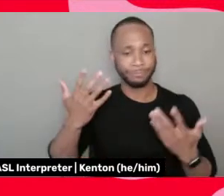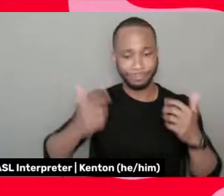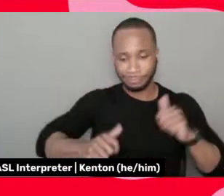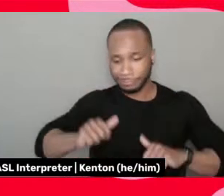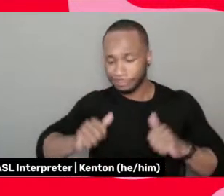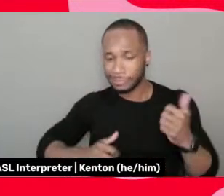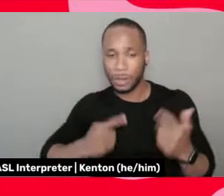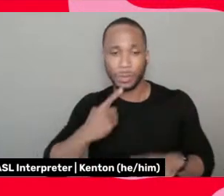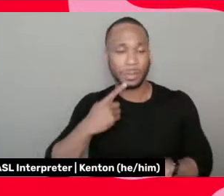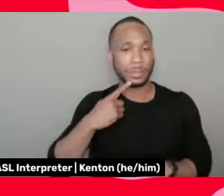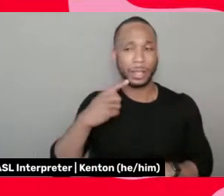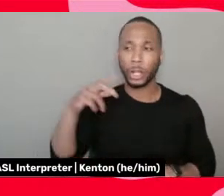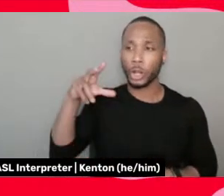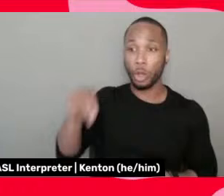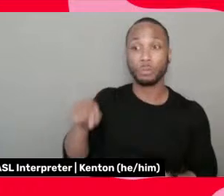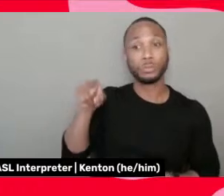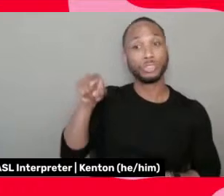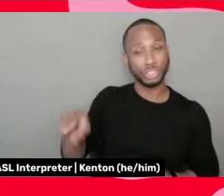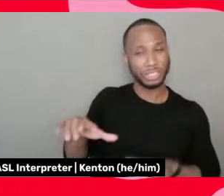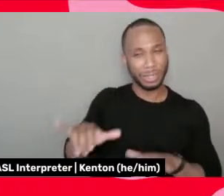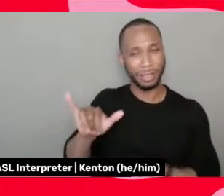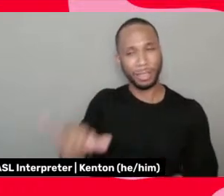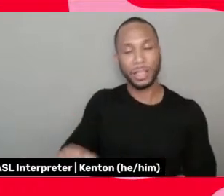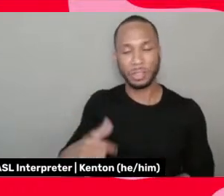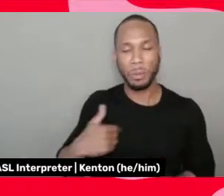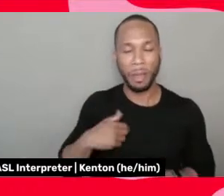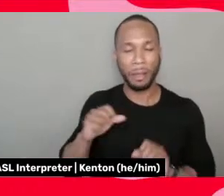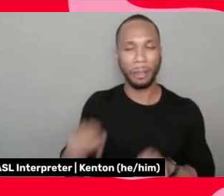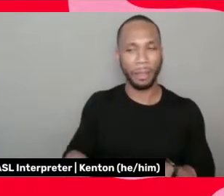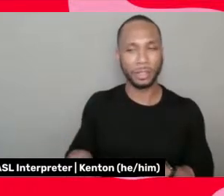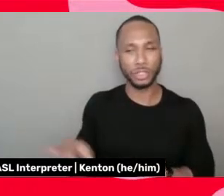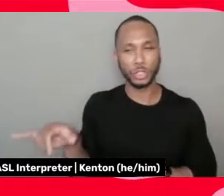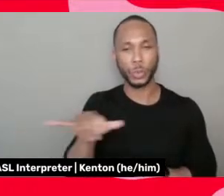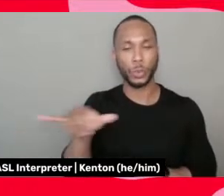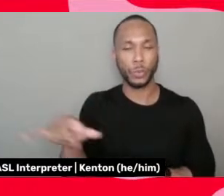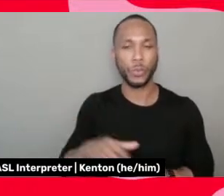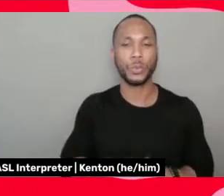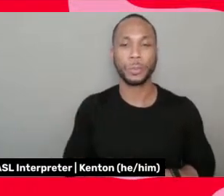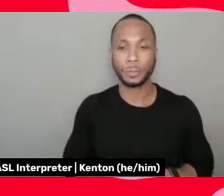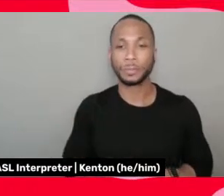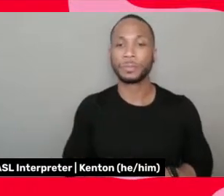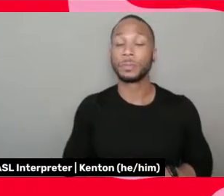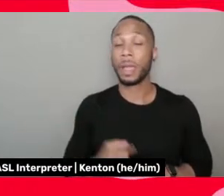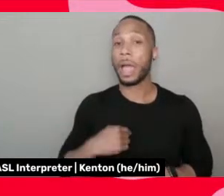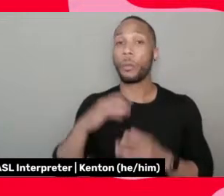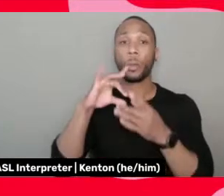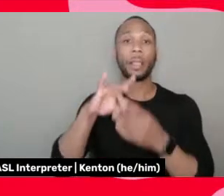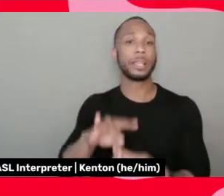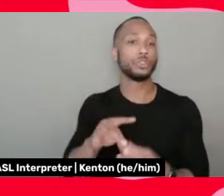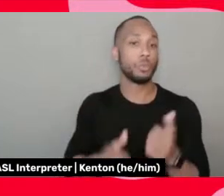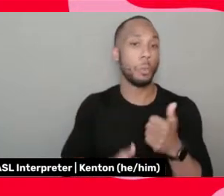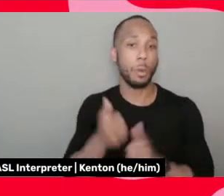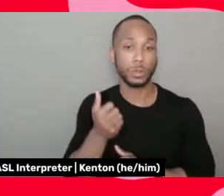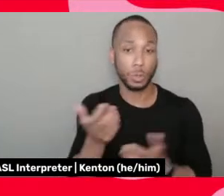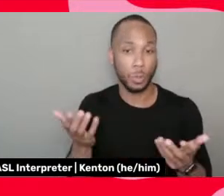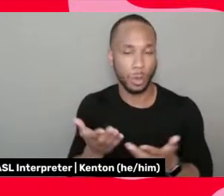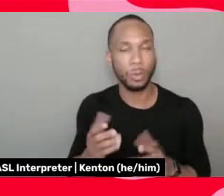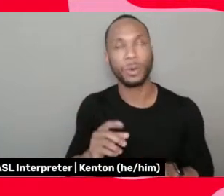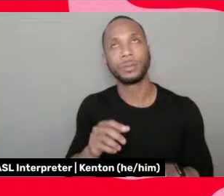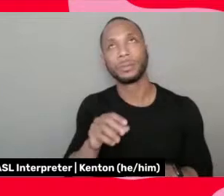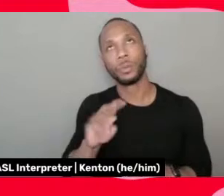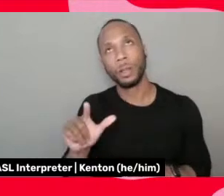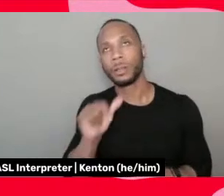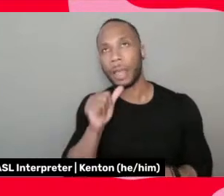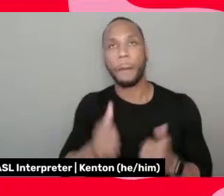say, nope, she did that. So I could do that. And the, the thing I relate to most, not most, but